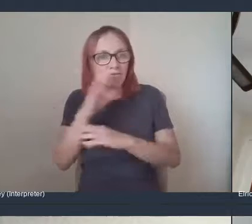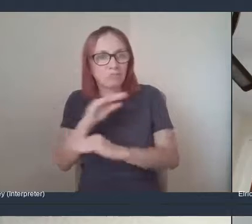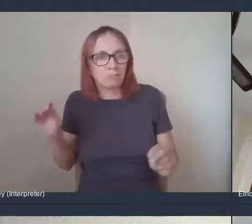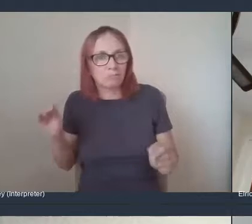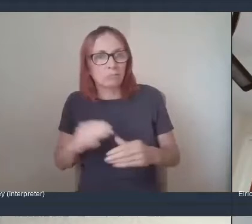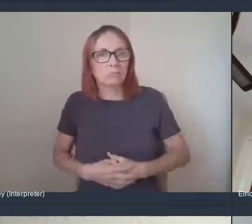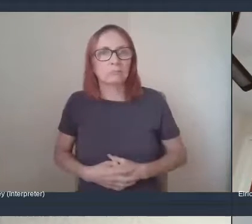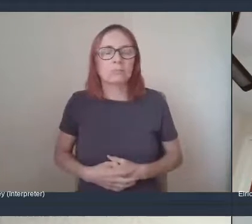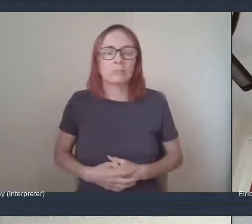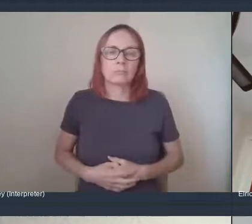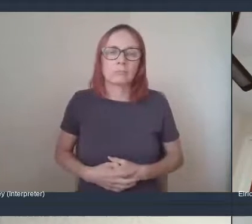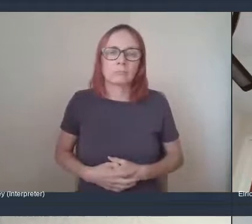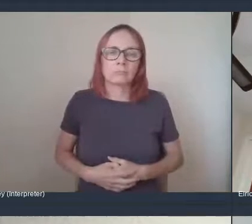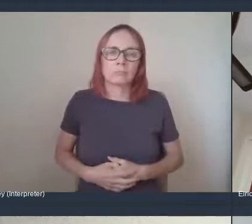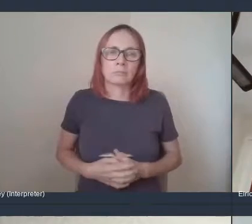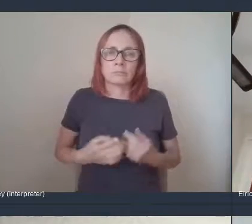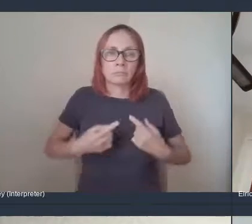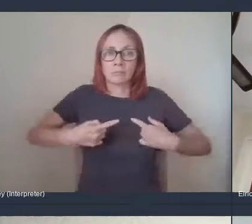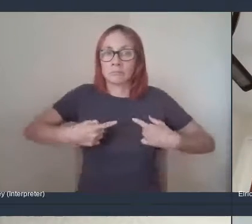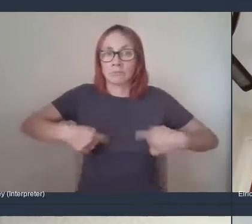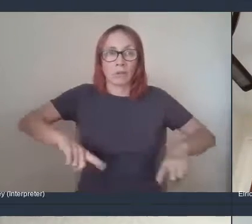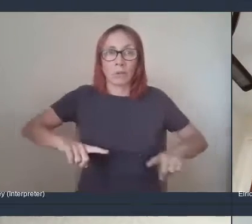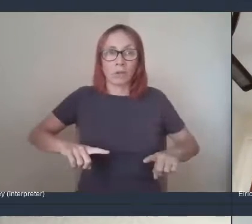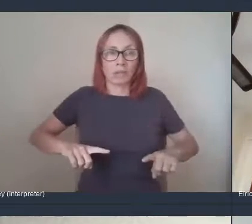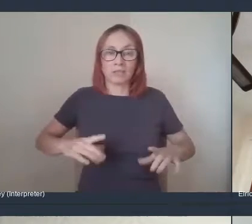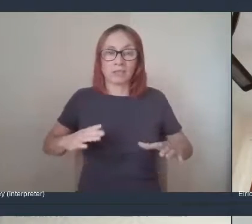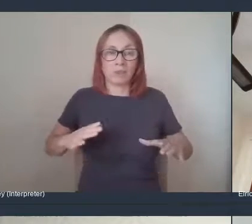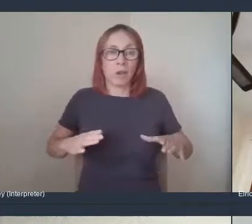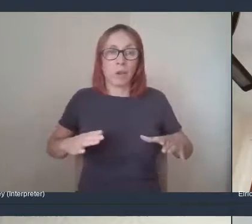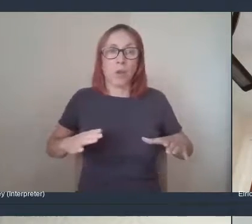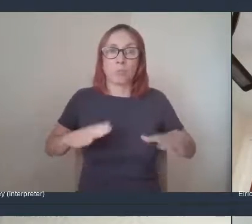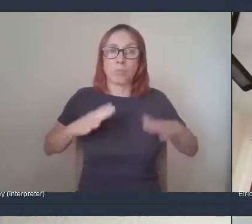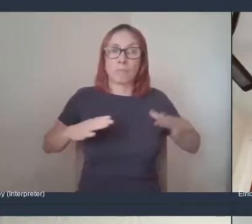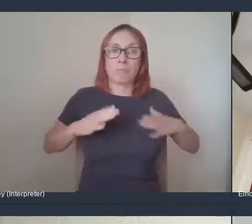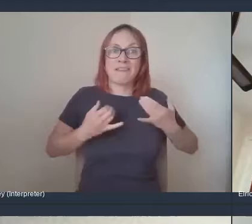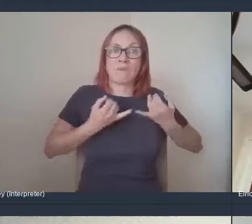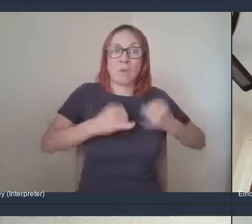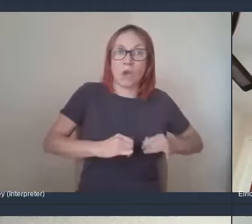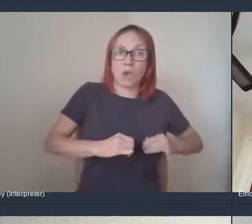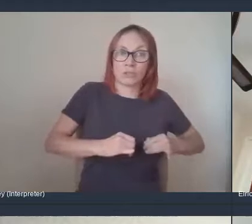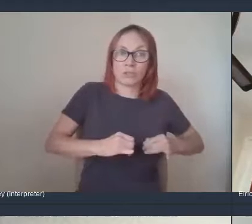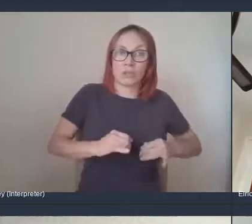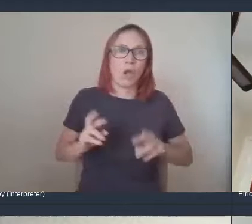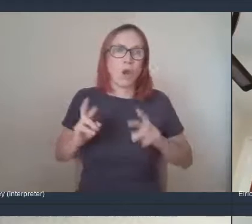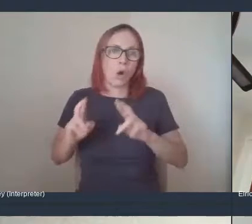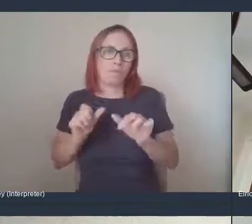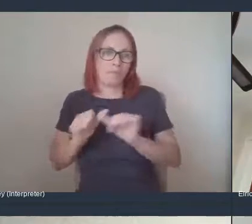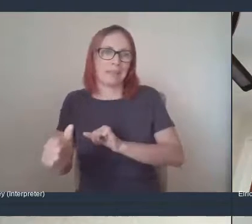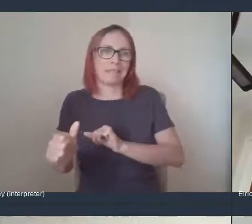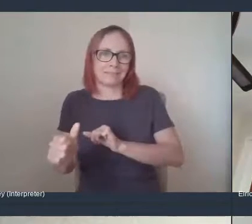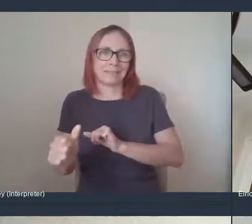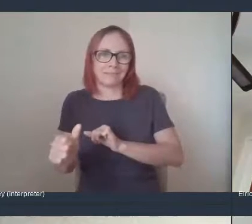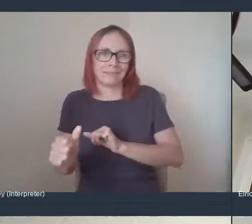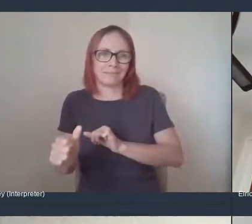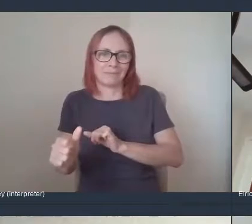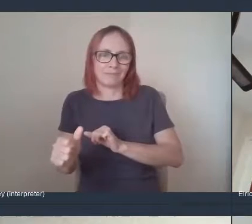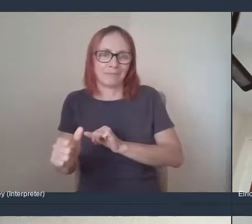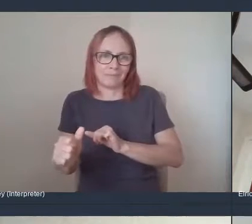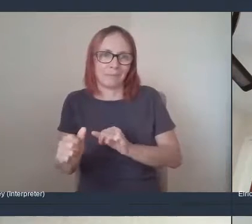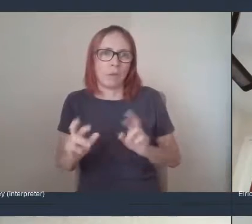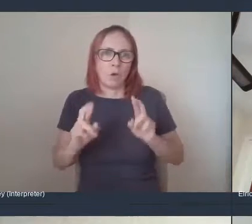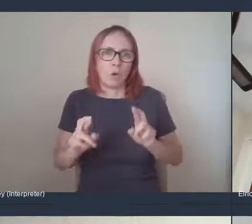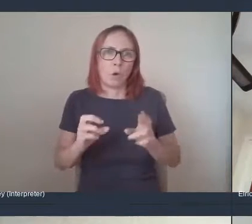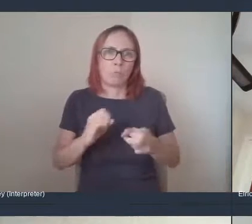we are just preparing for the worst and hoping for the best really with COVID and hoping that, um, numbers do start to fall for the